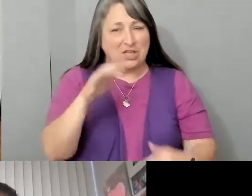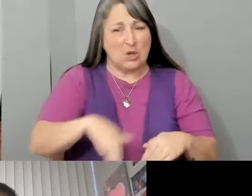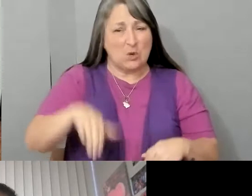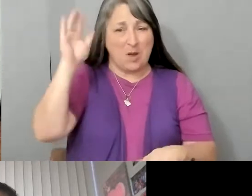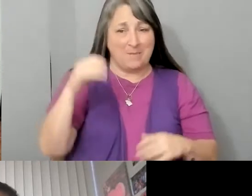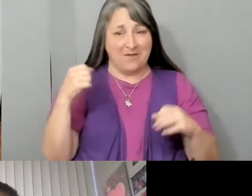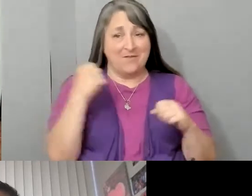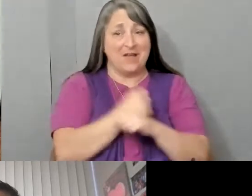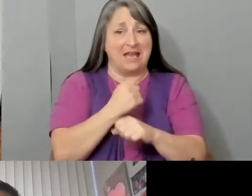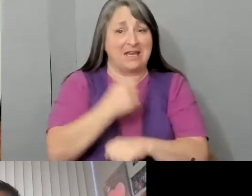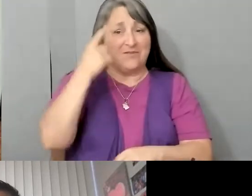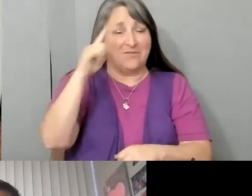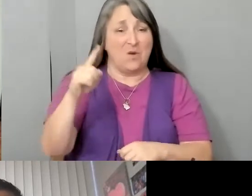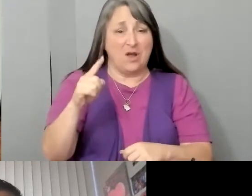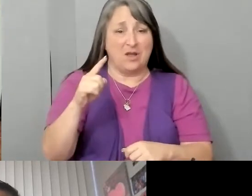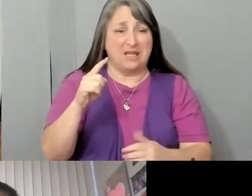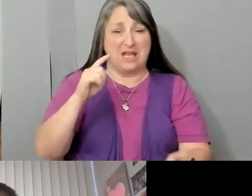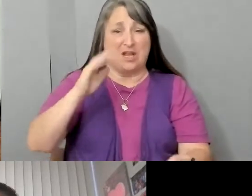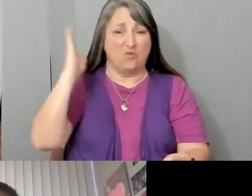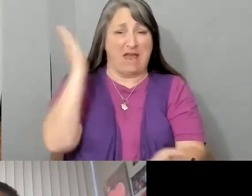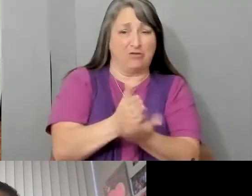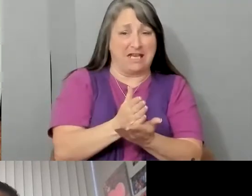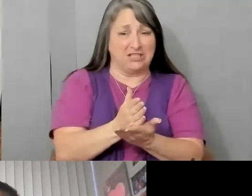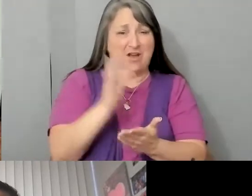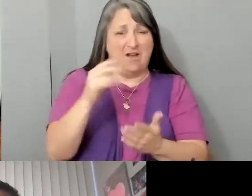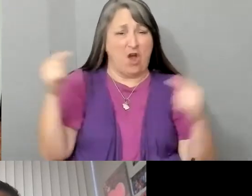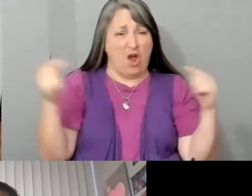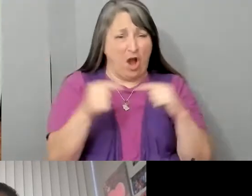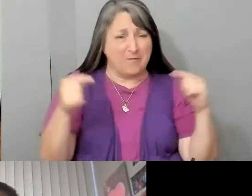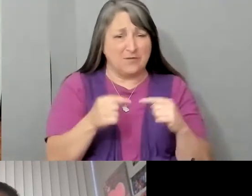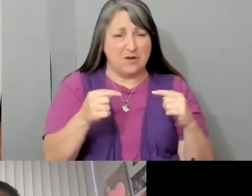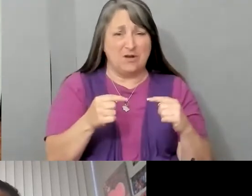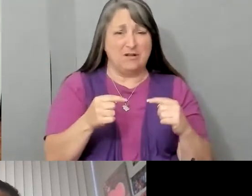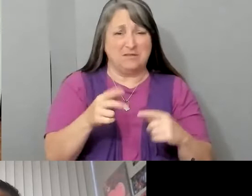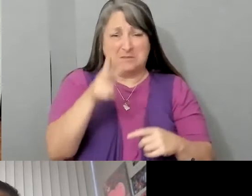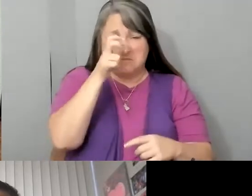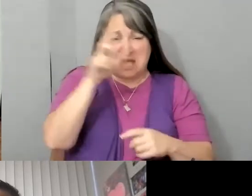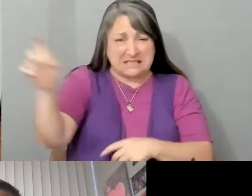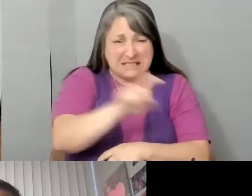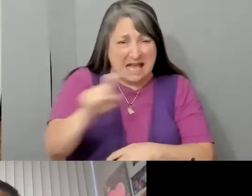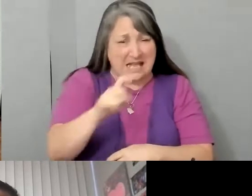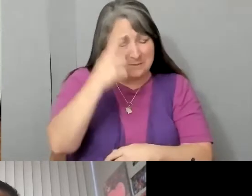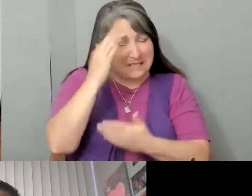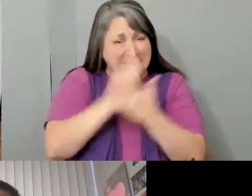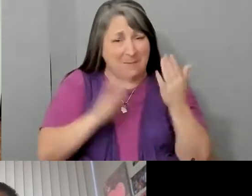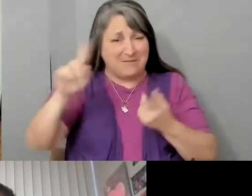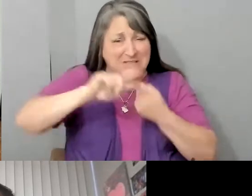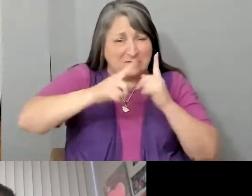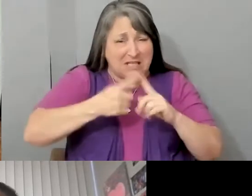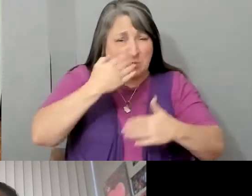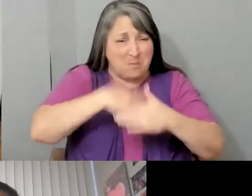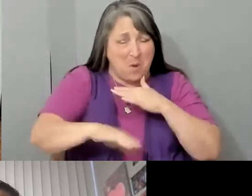eradication of harmful pesticides because some of his friends were born without arms and legs. So, Humberto